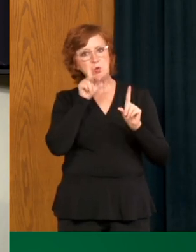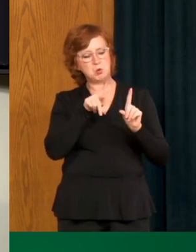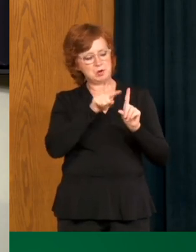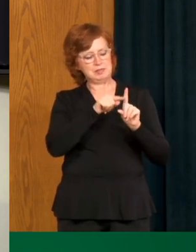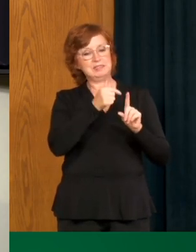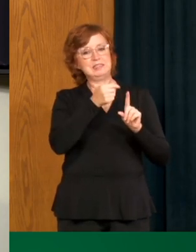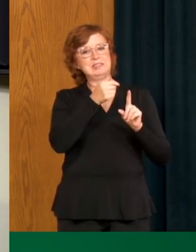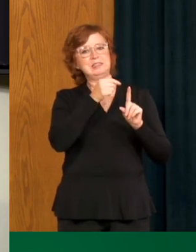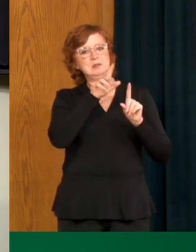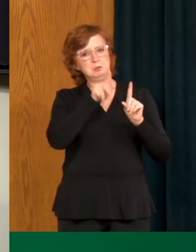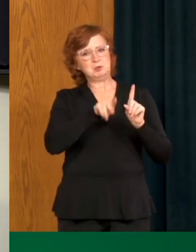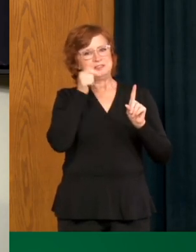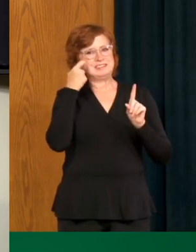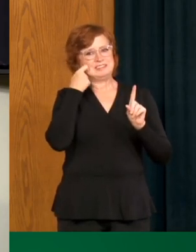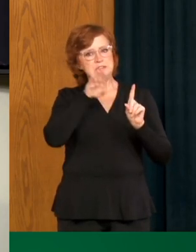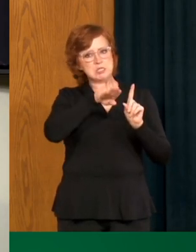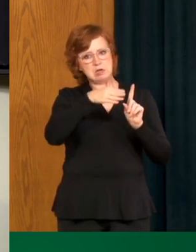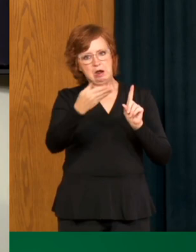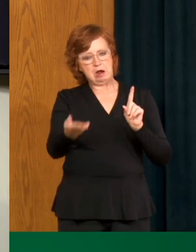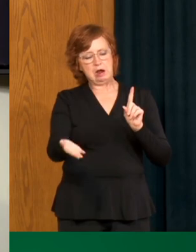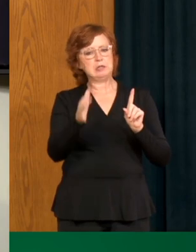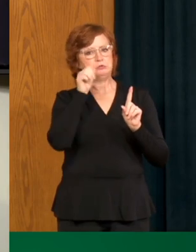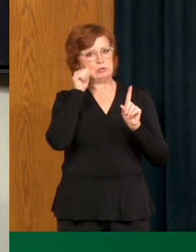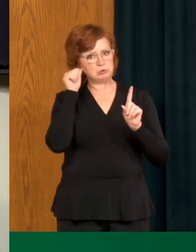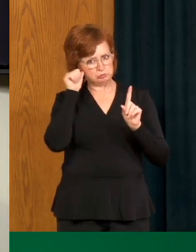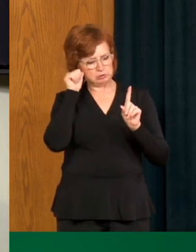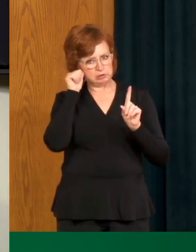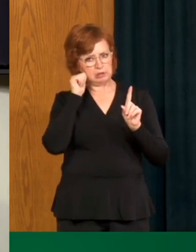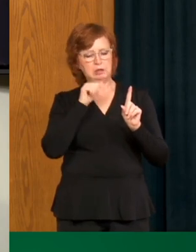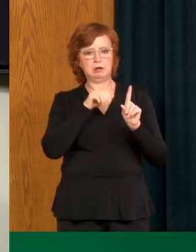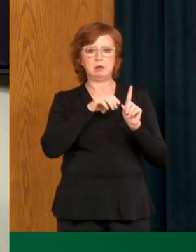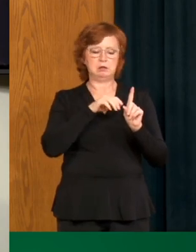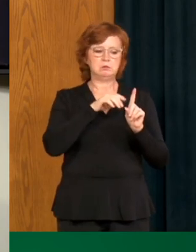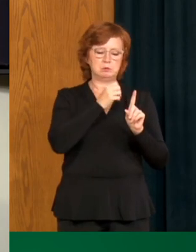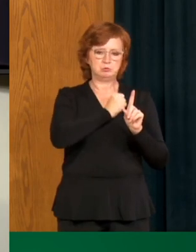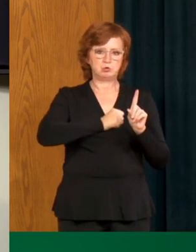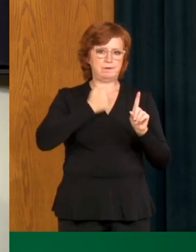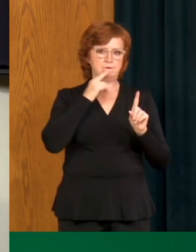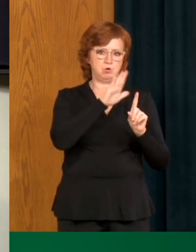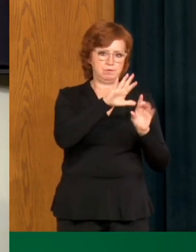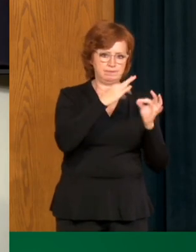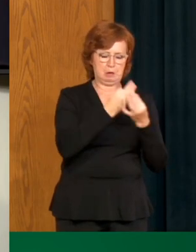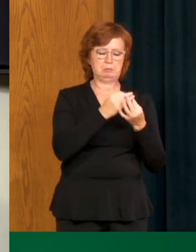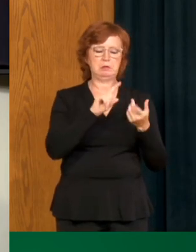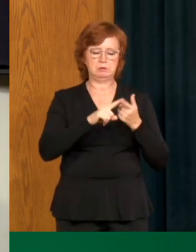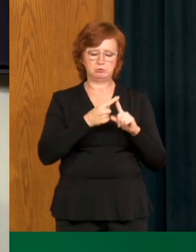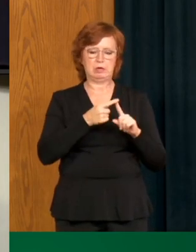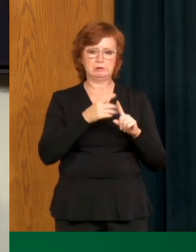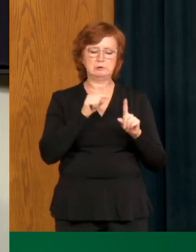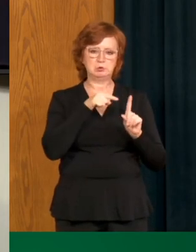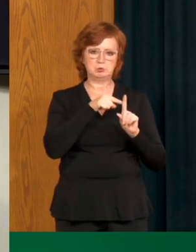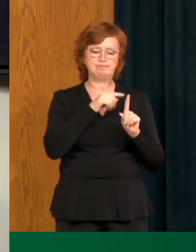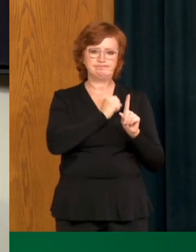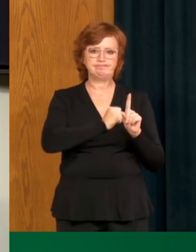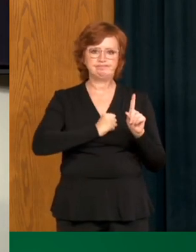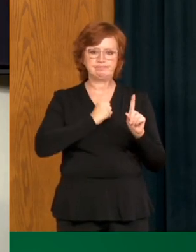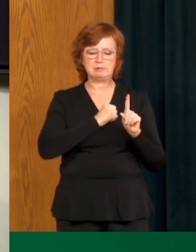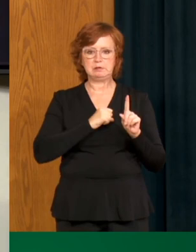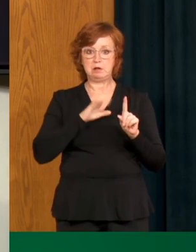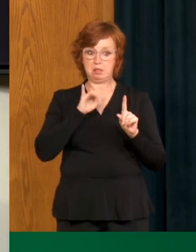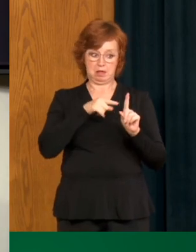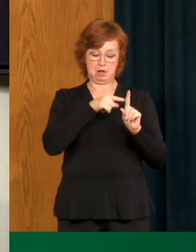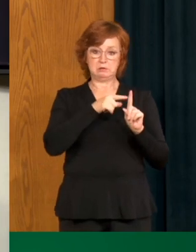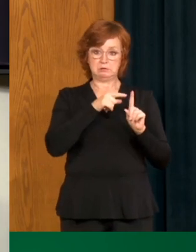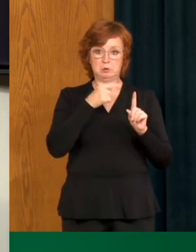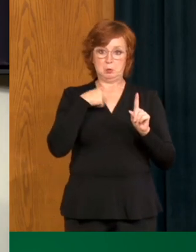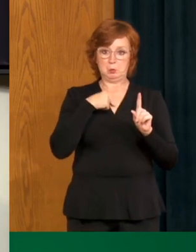the individual who passed away and the death was announced yesterday in the news release. And this really is a reminder for us that while